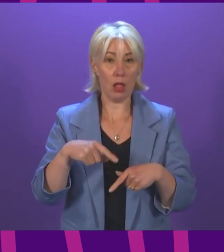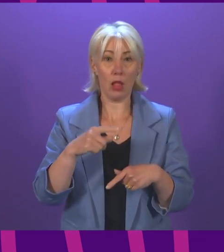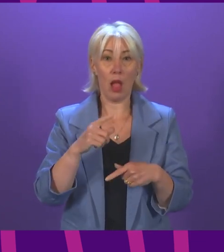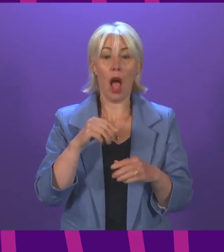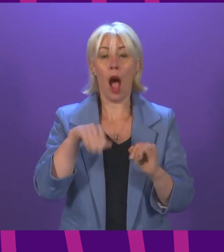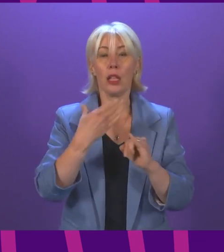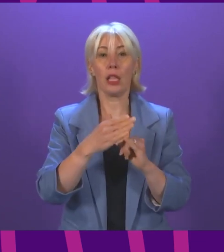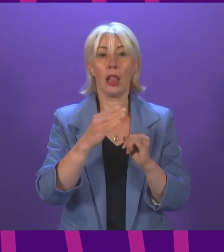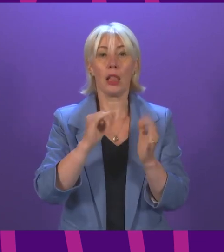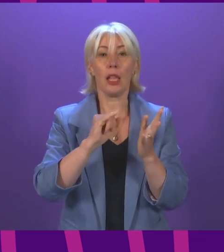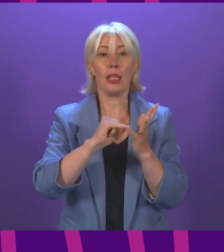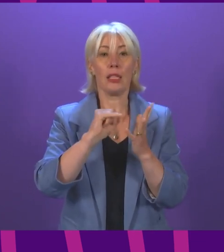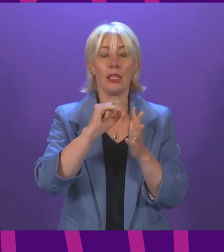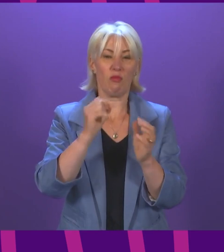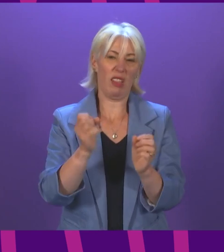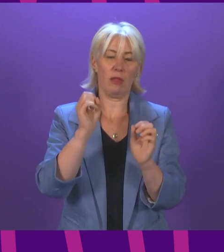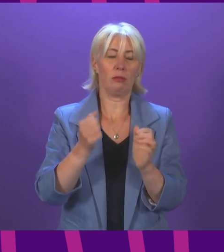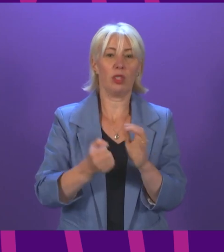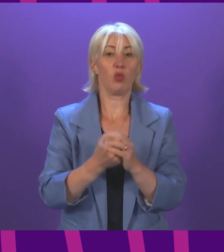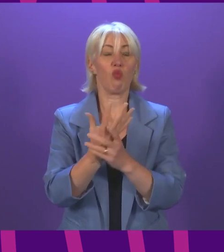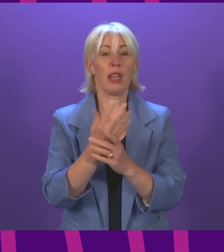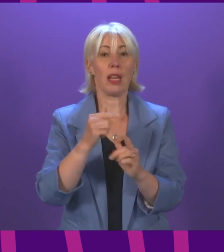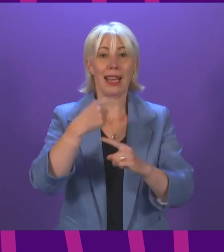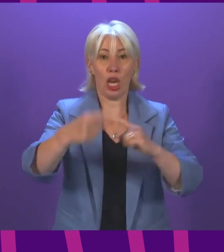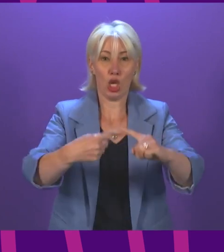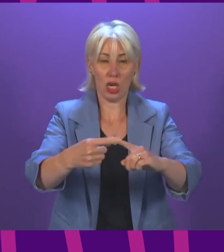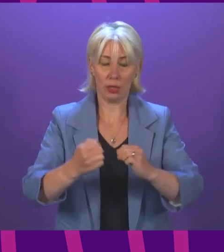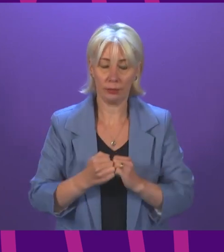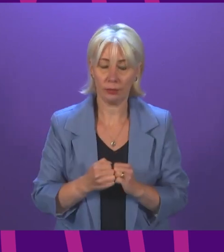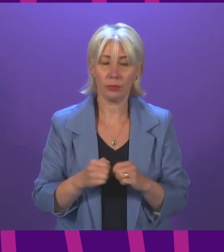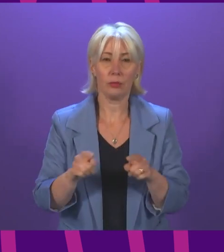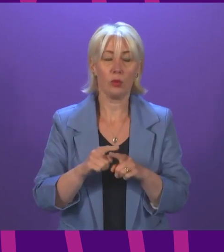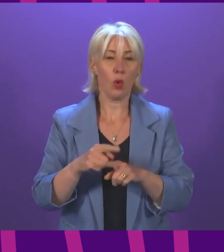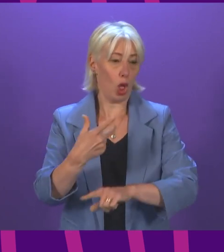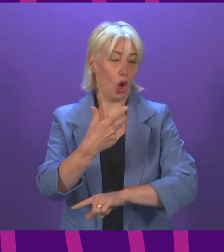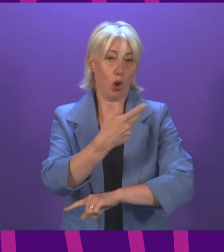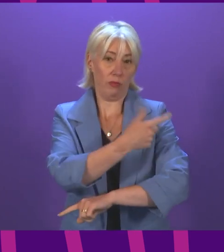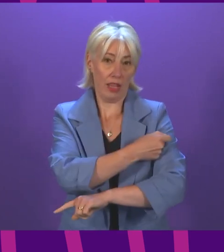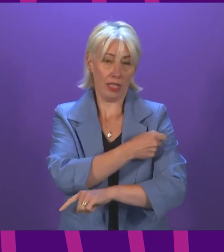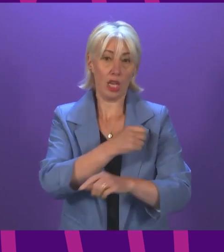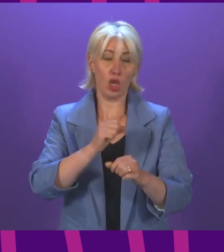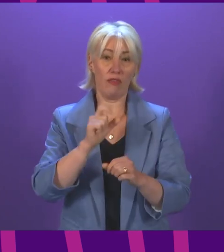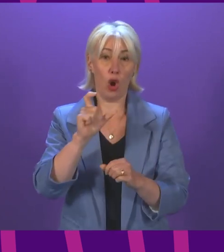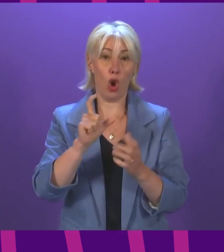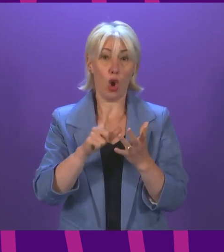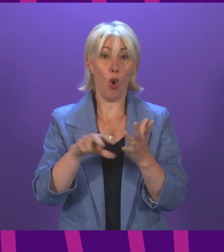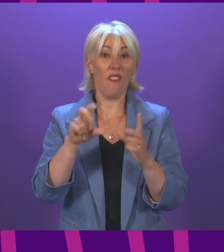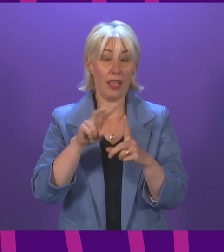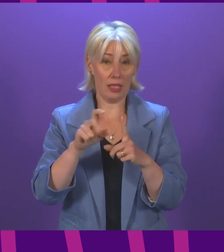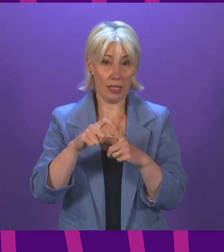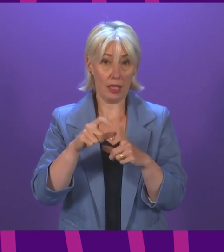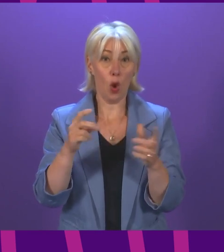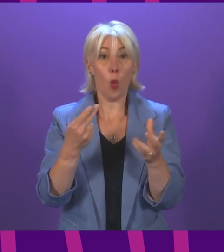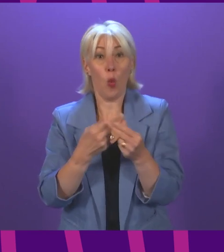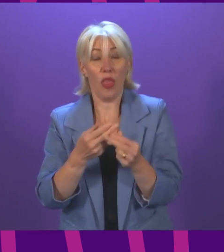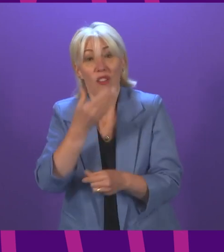year. And finally, we set out how we will deliver COVID vaccinations alongside our biggest ever annual flu programme to